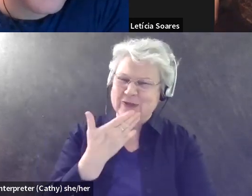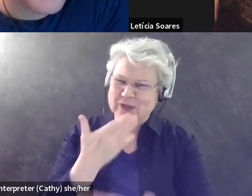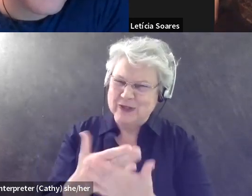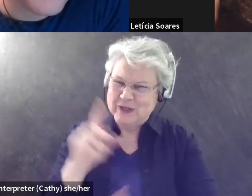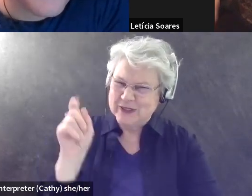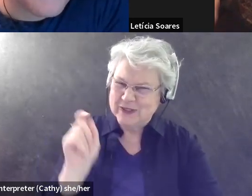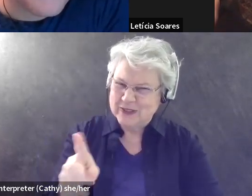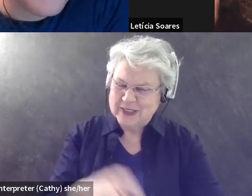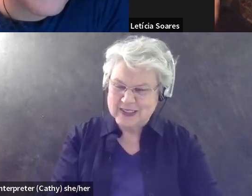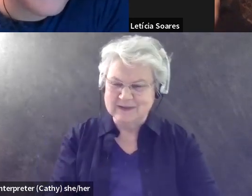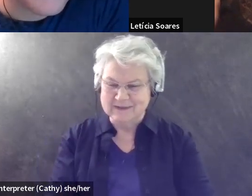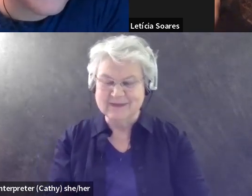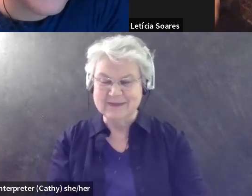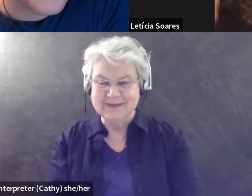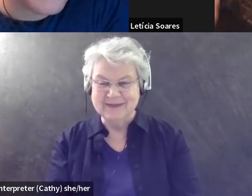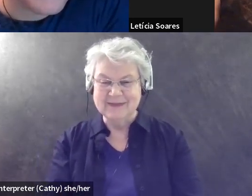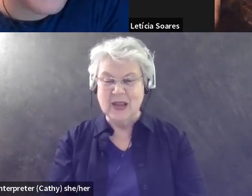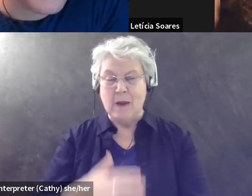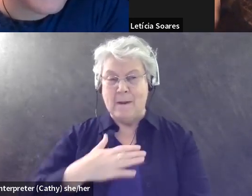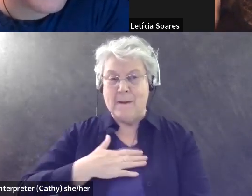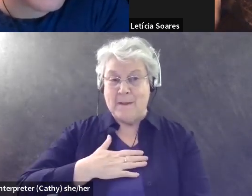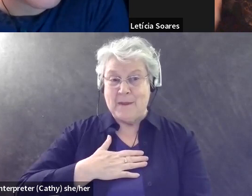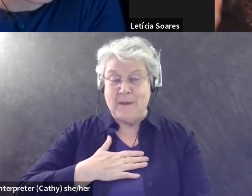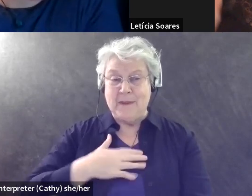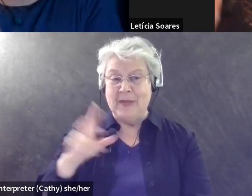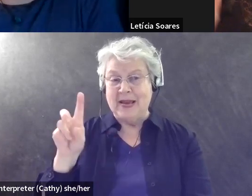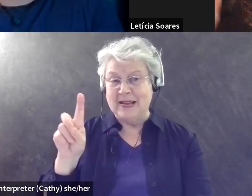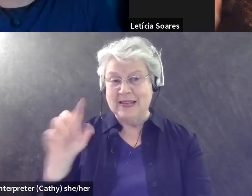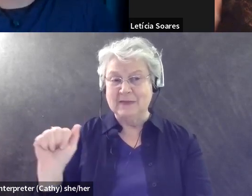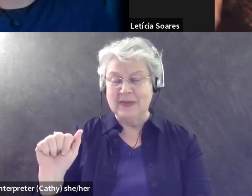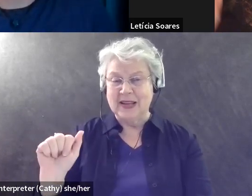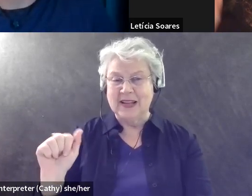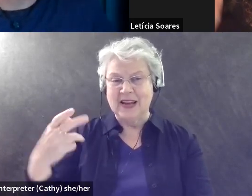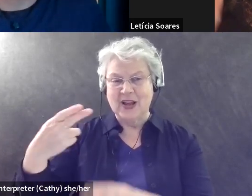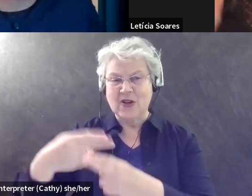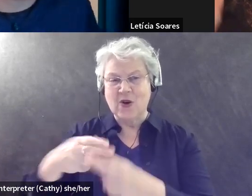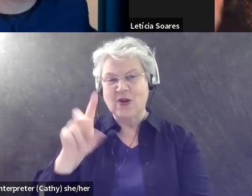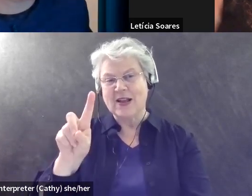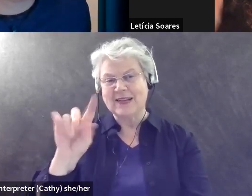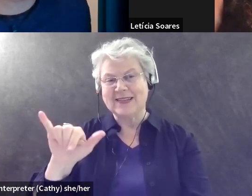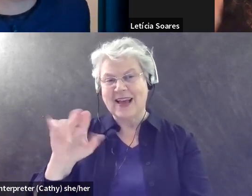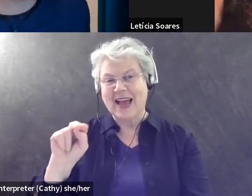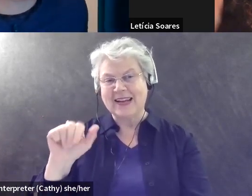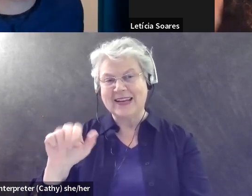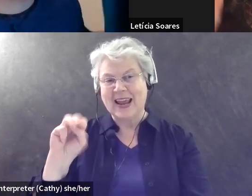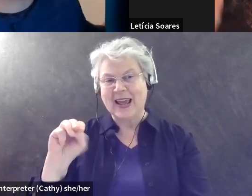So my disability is what is called a dynamic disability